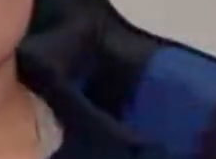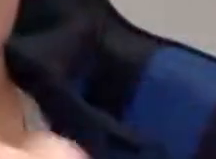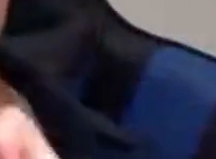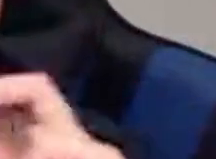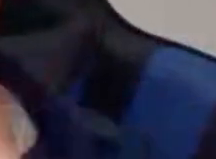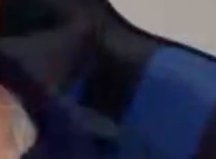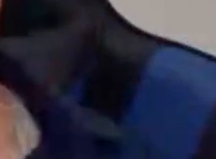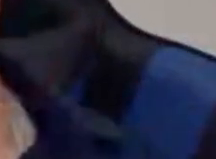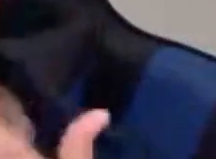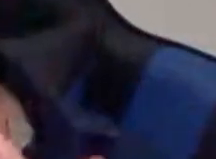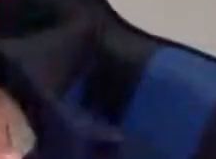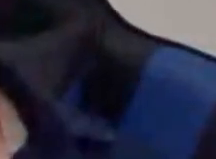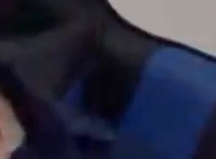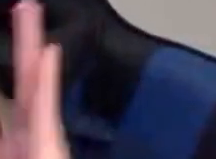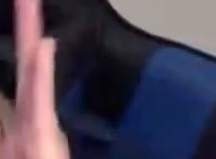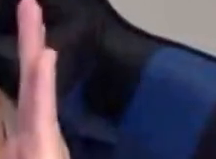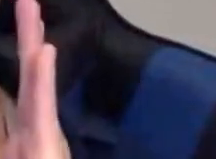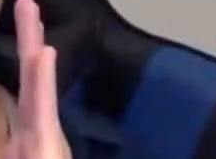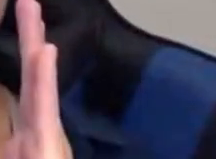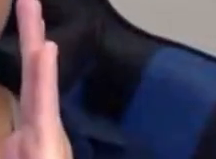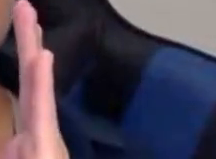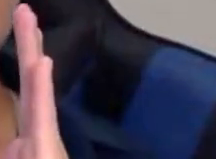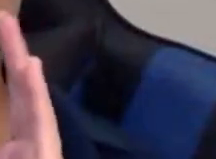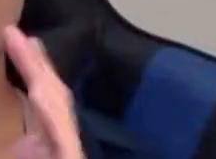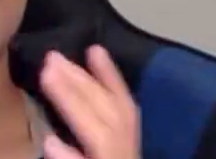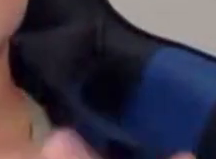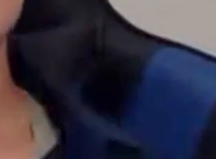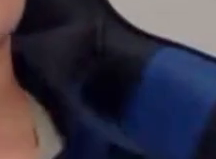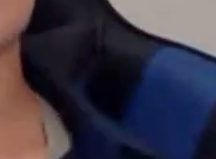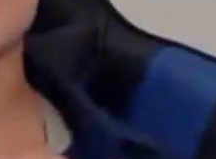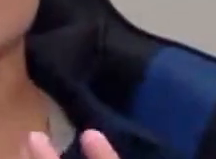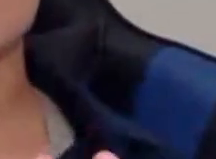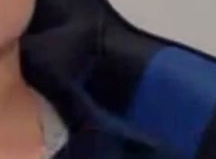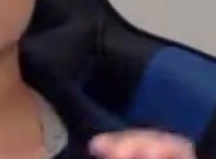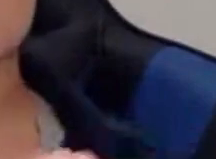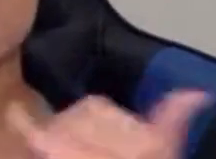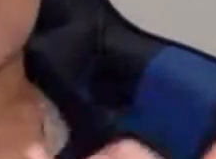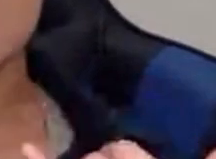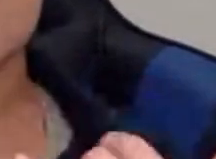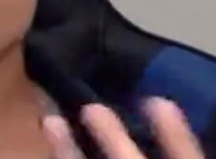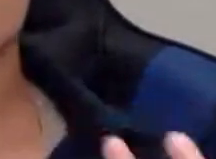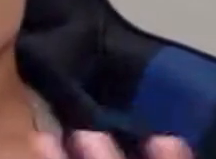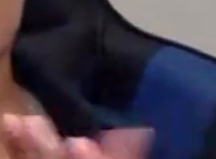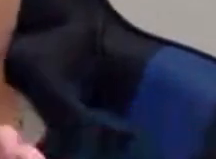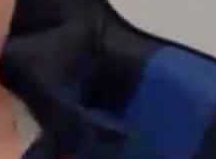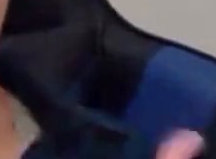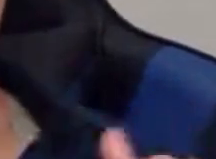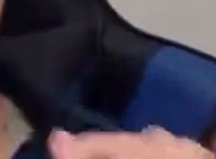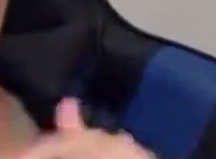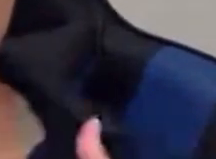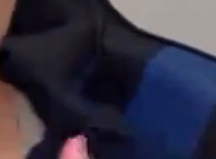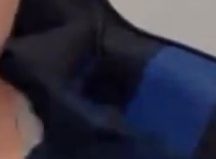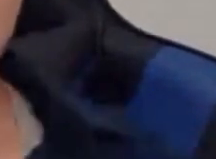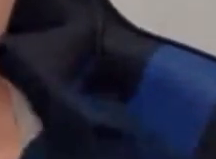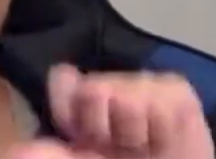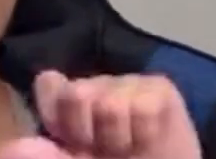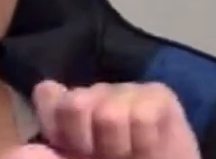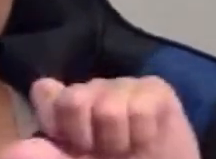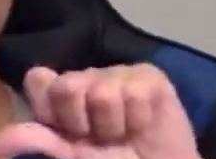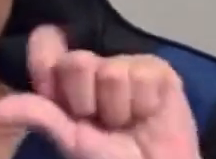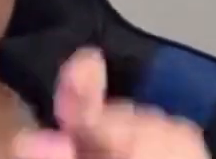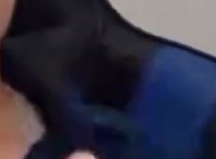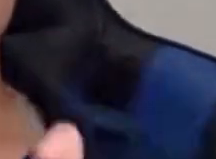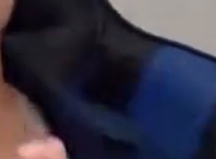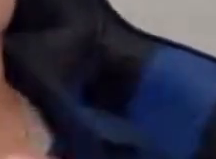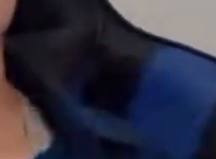I would say where we go from here is giving land back if there is no way that we would be able